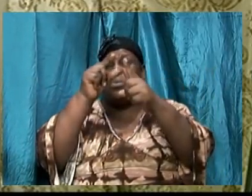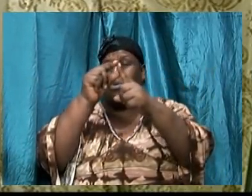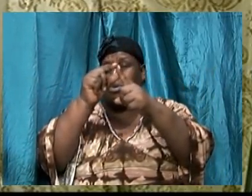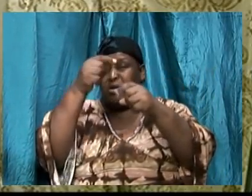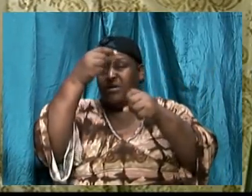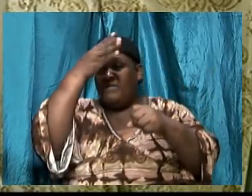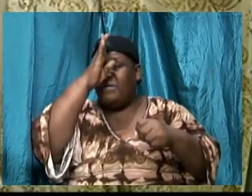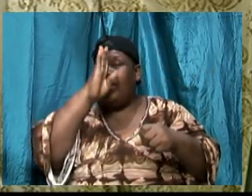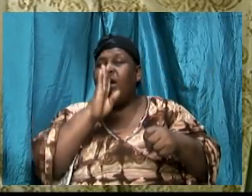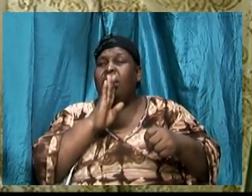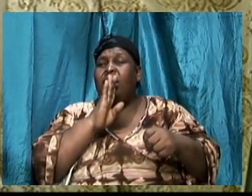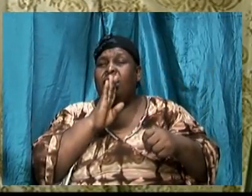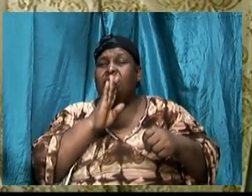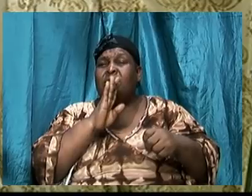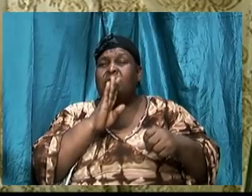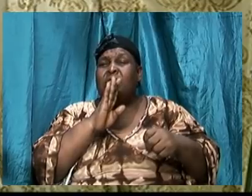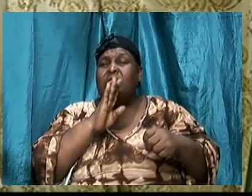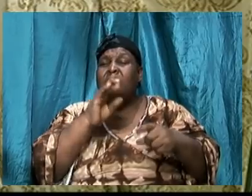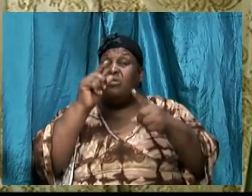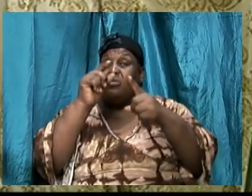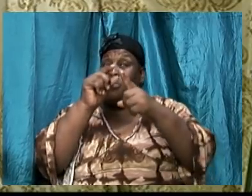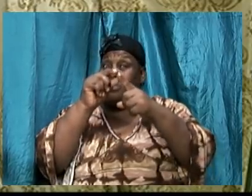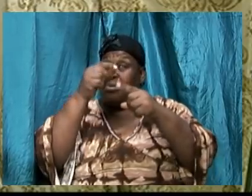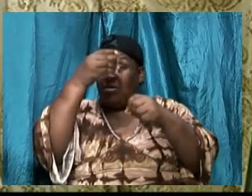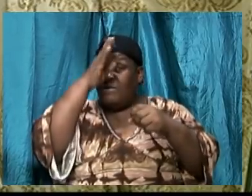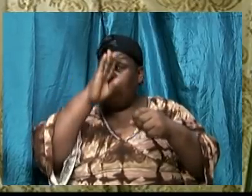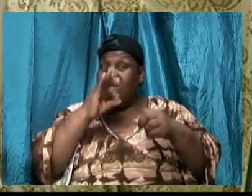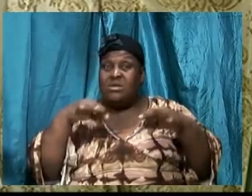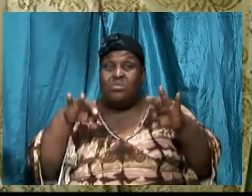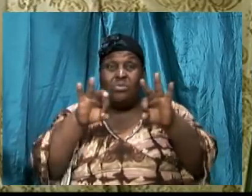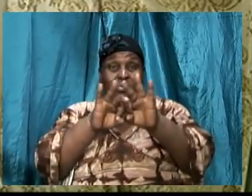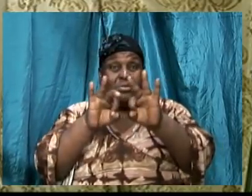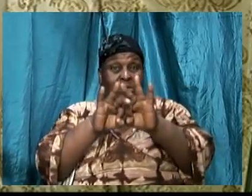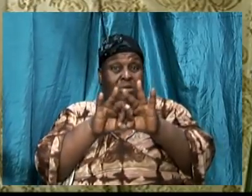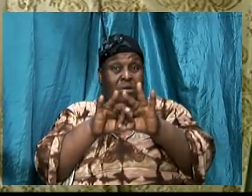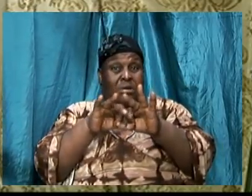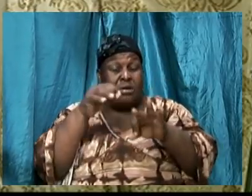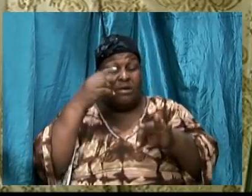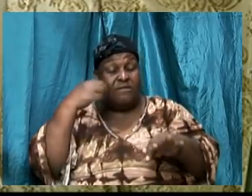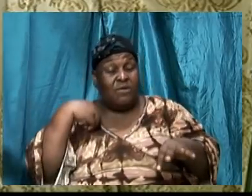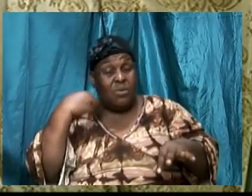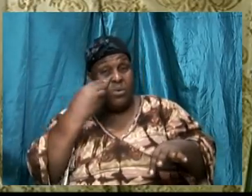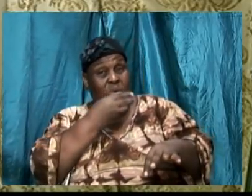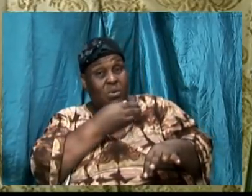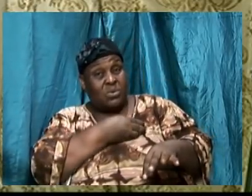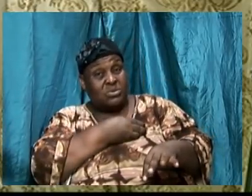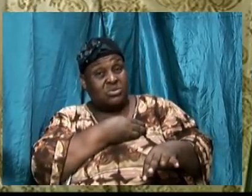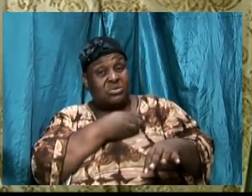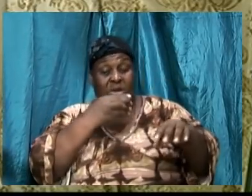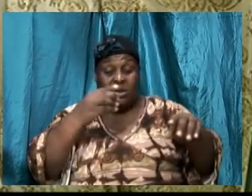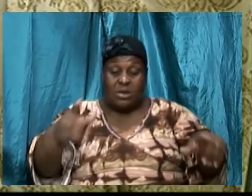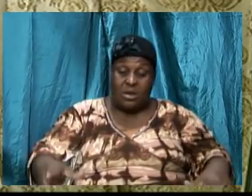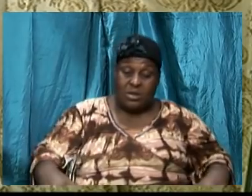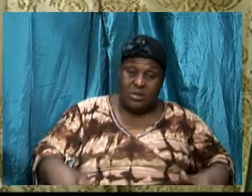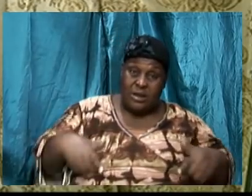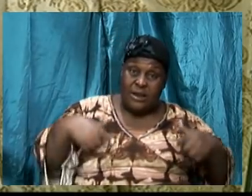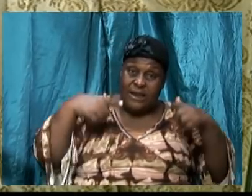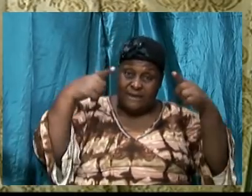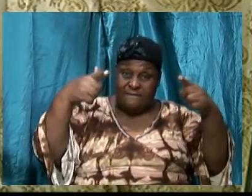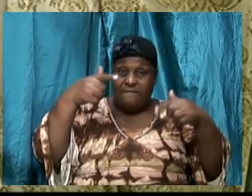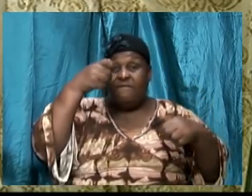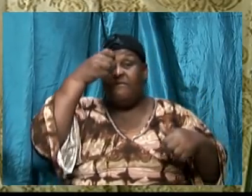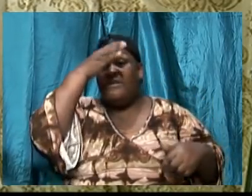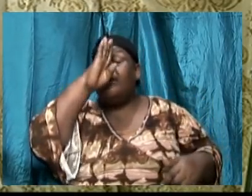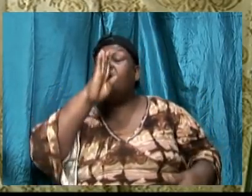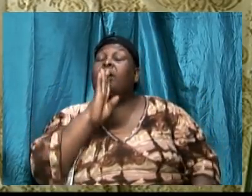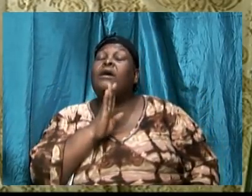guided by certain things, we can walk in a particular way based on what another aspect or another part of the word clearly stipulates.